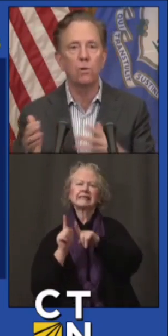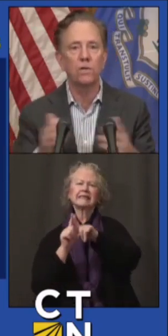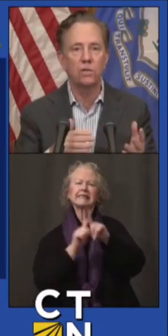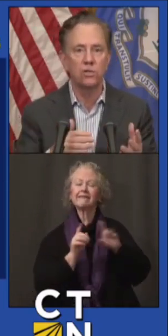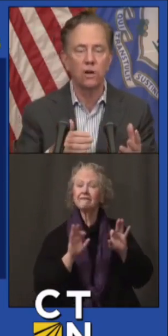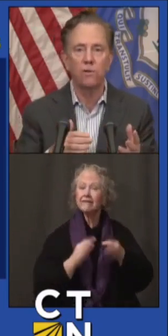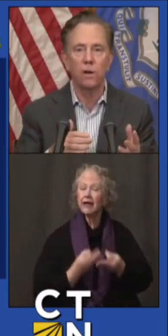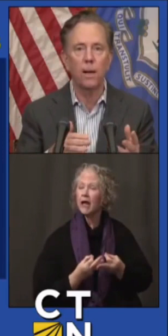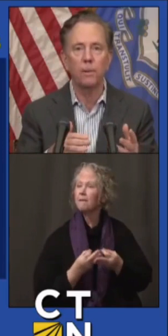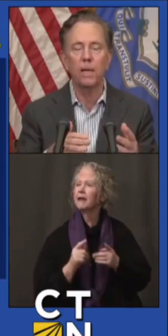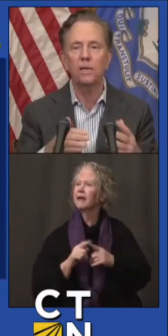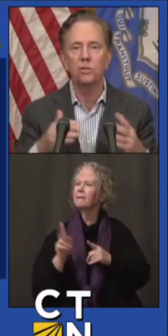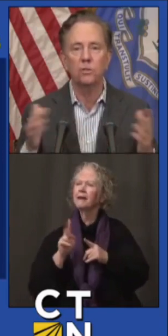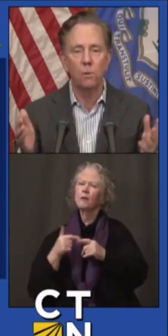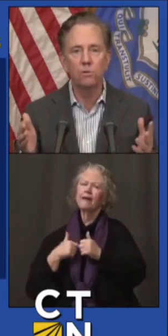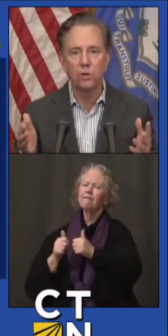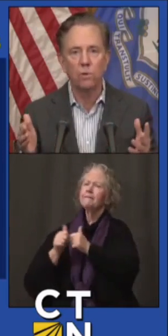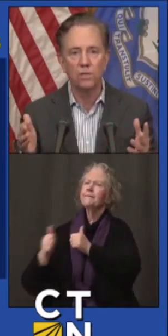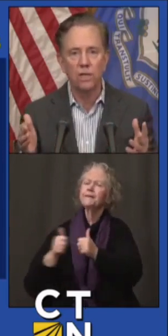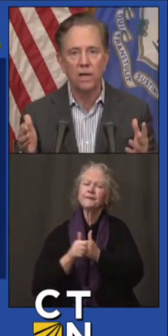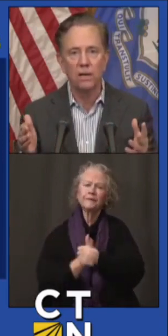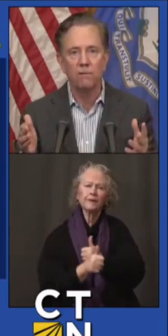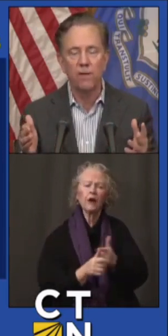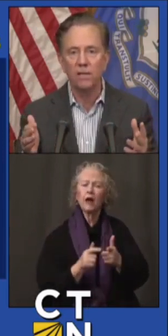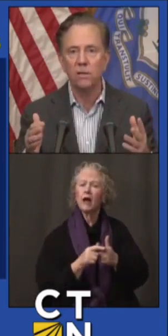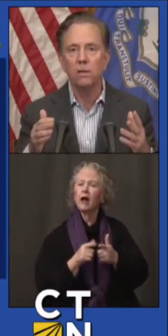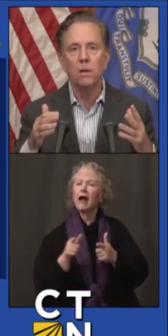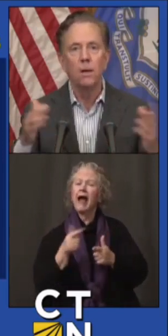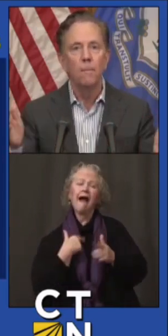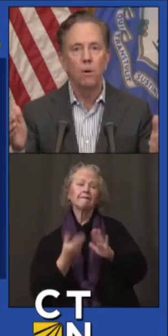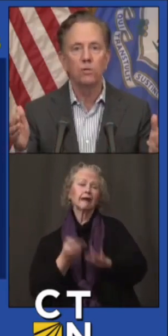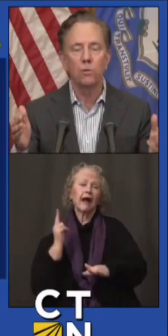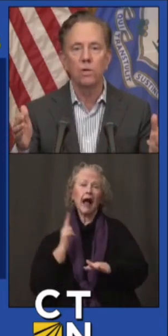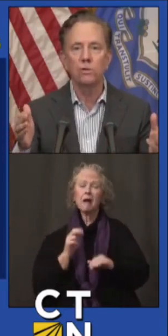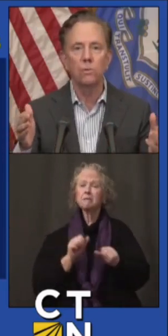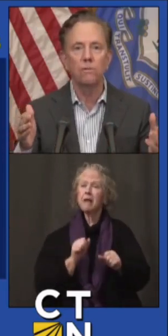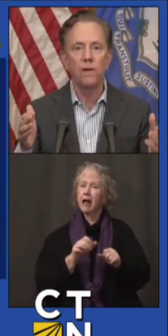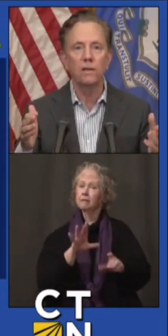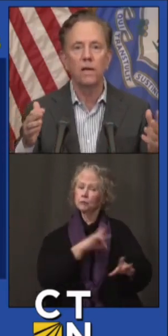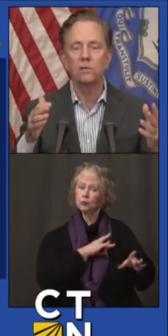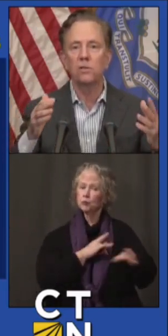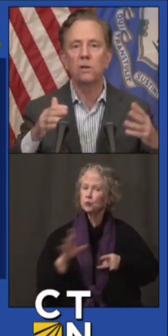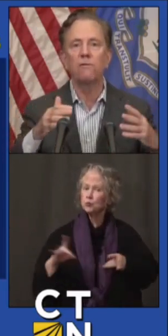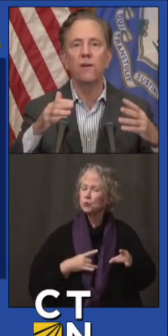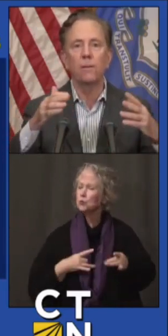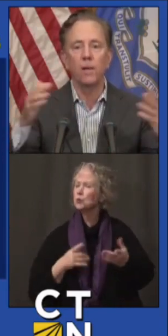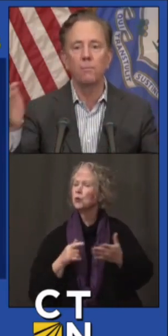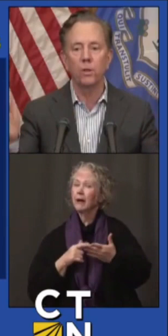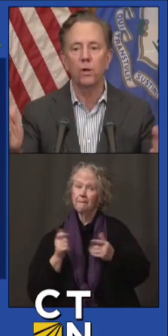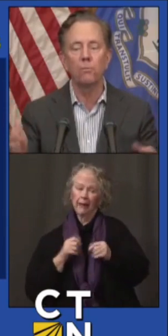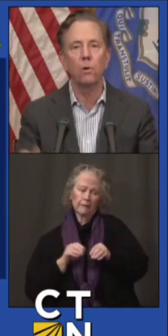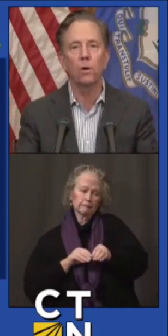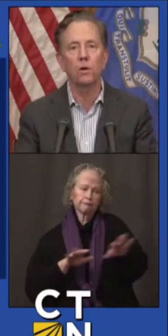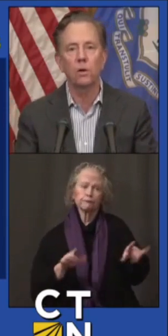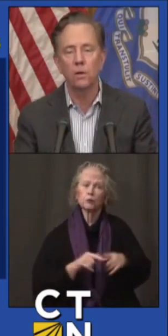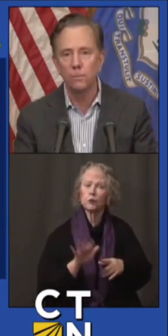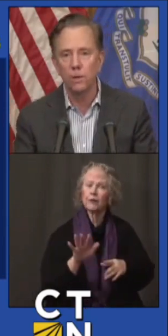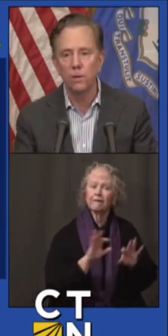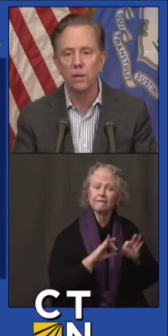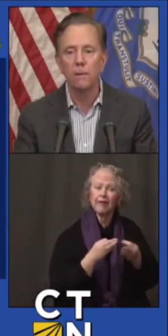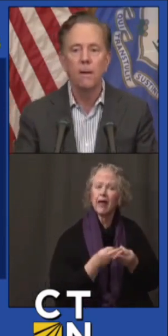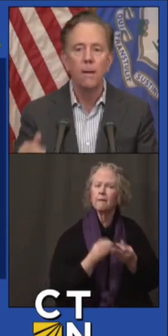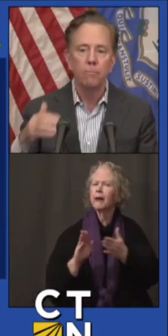most at risk to suffer complications, most at risk to get infected, most at risk to infect not just their family, but their broader